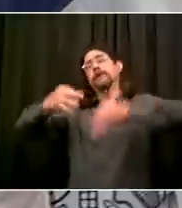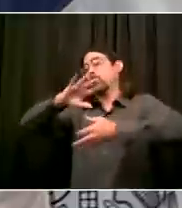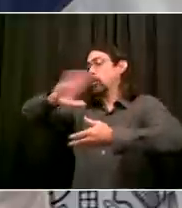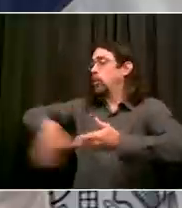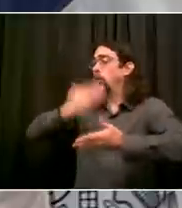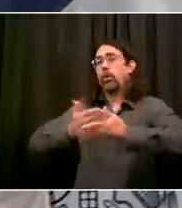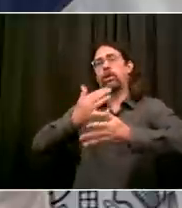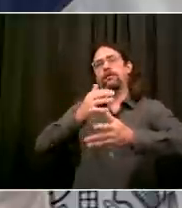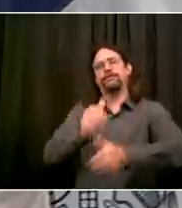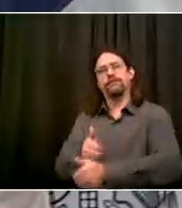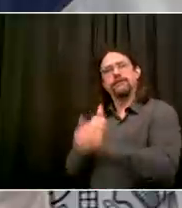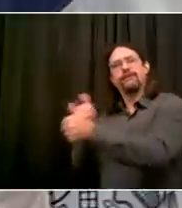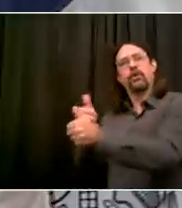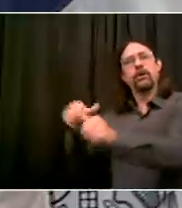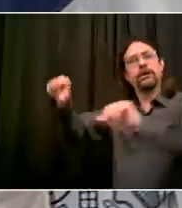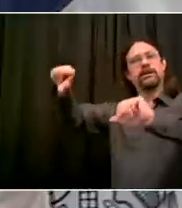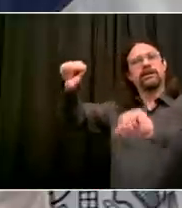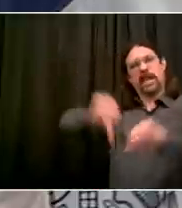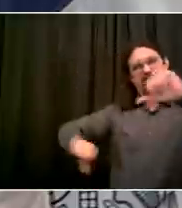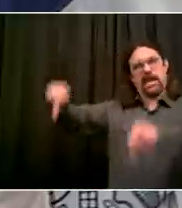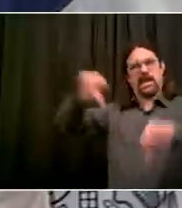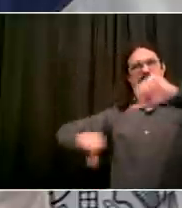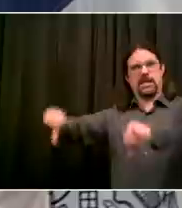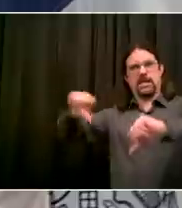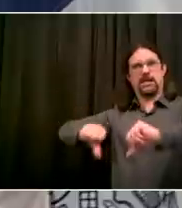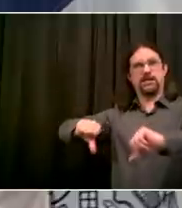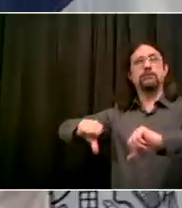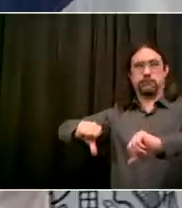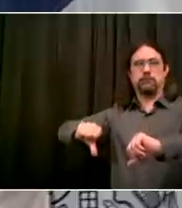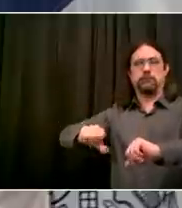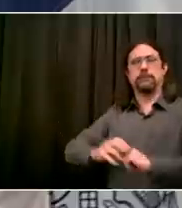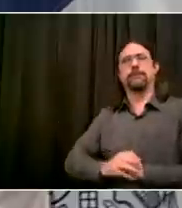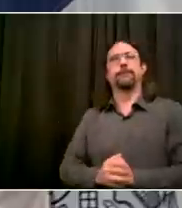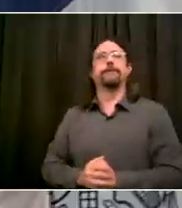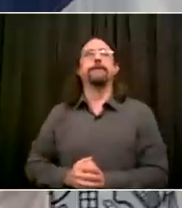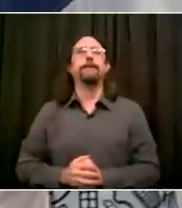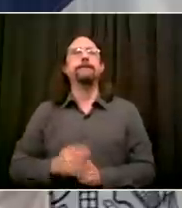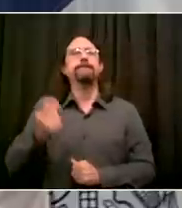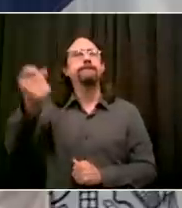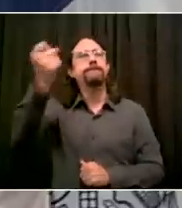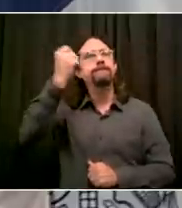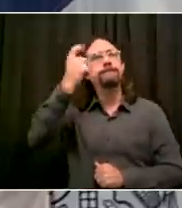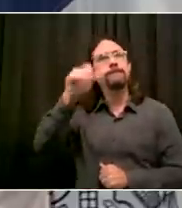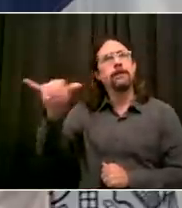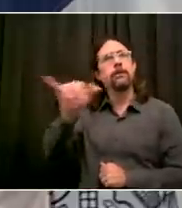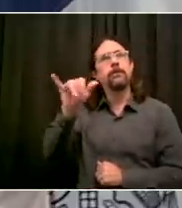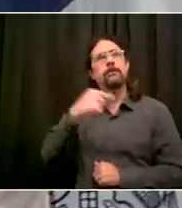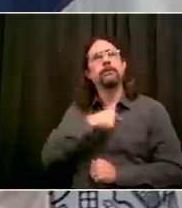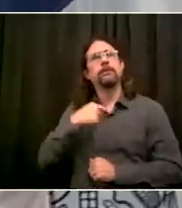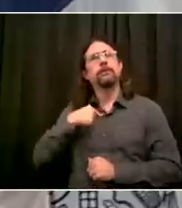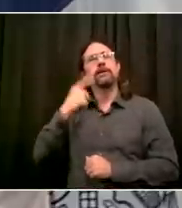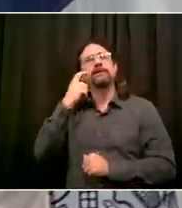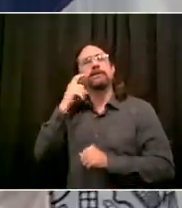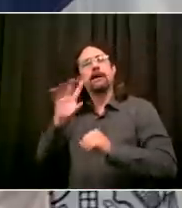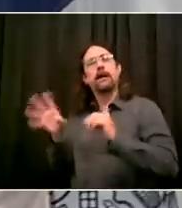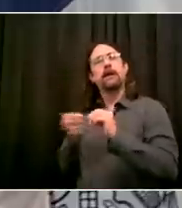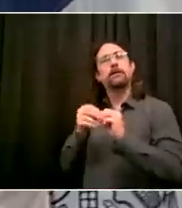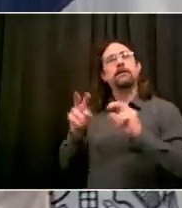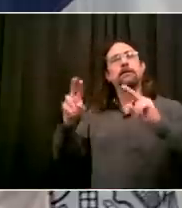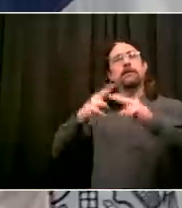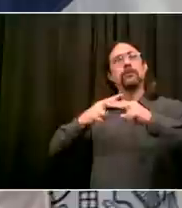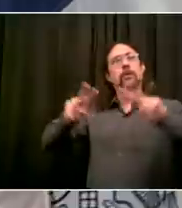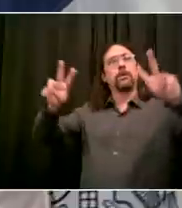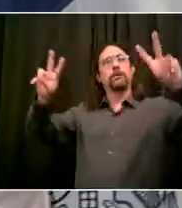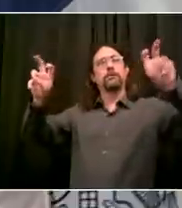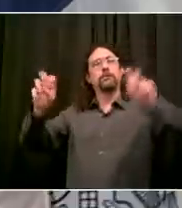Situation Room that is watching every school every day. We have very precise data on what is happening in each